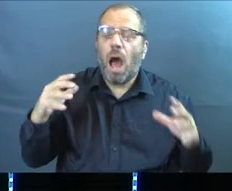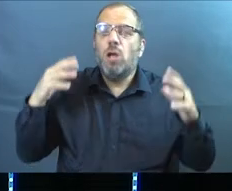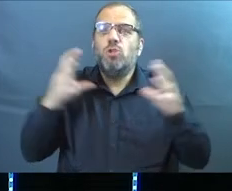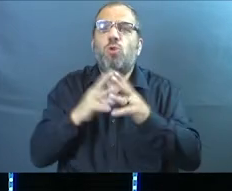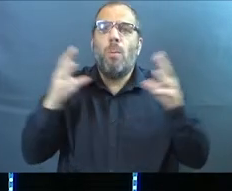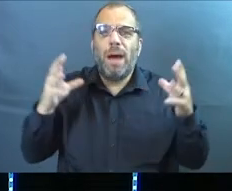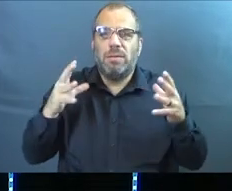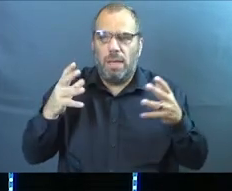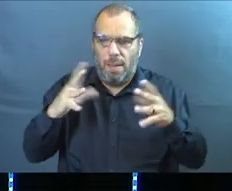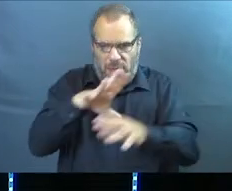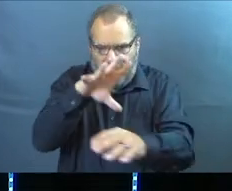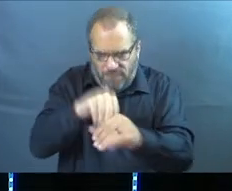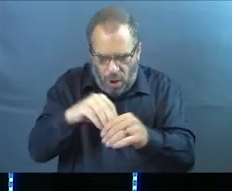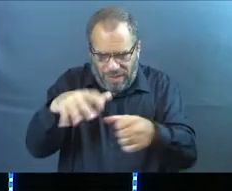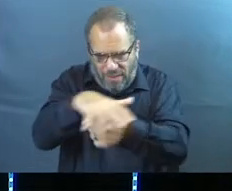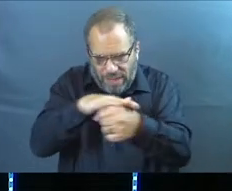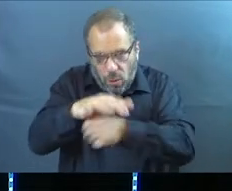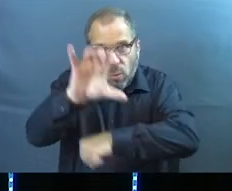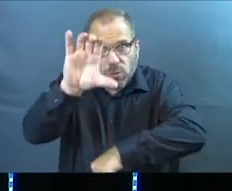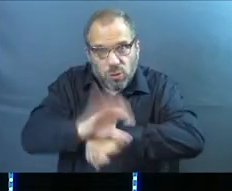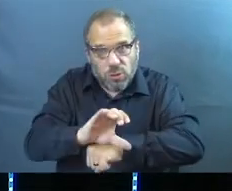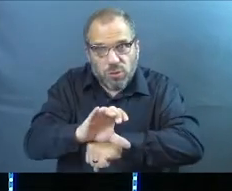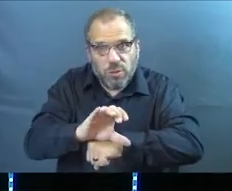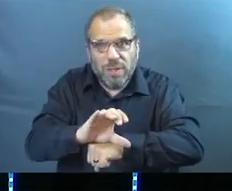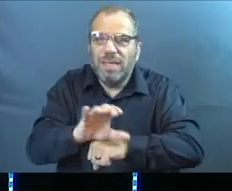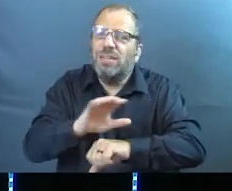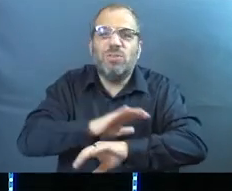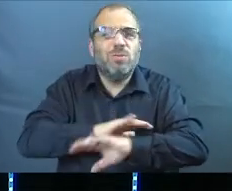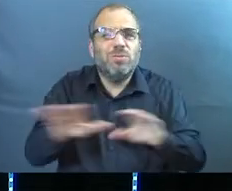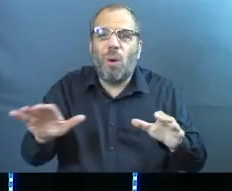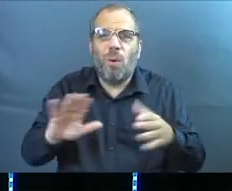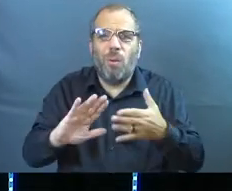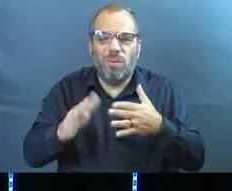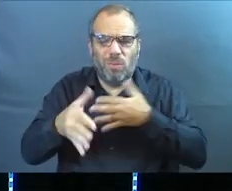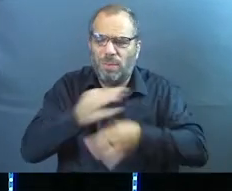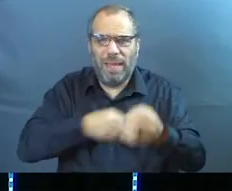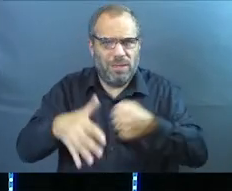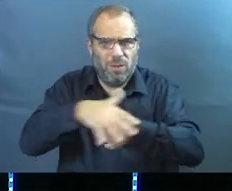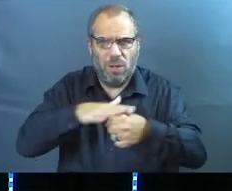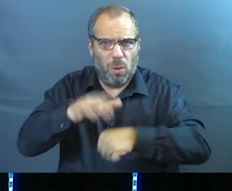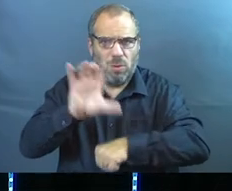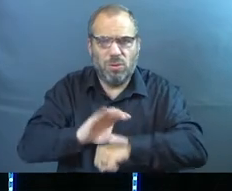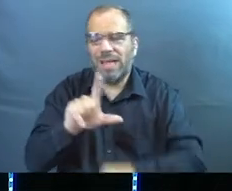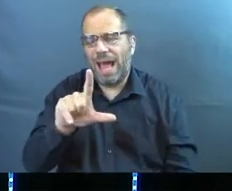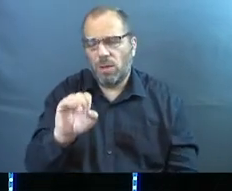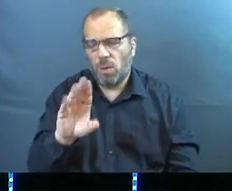you in being part of a local church yourself. So don't let us be a replacement for that.